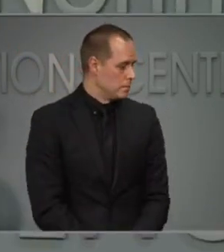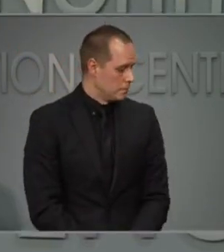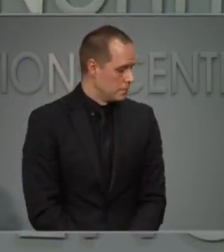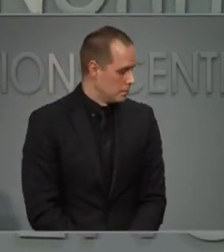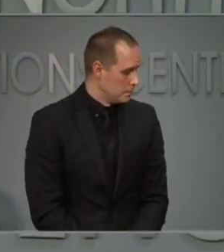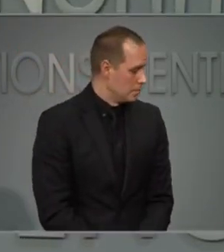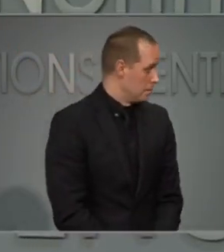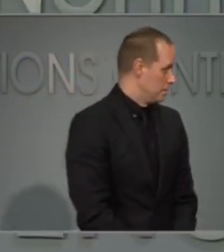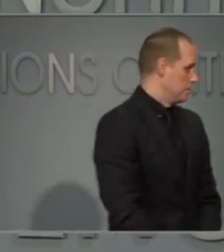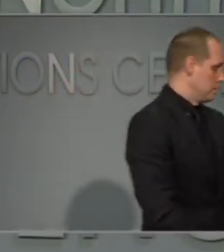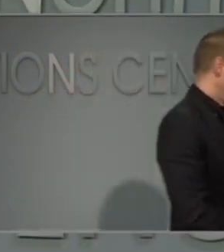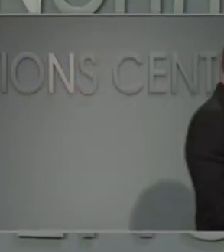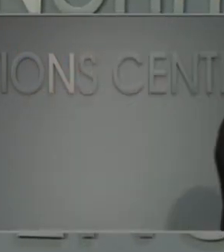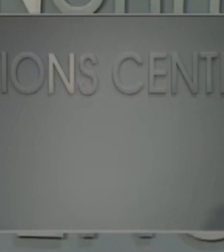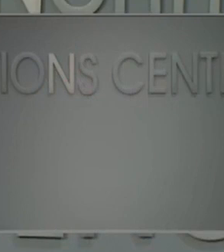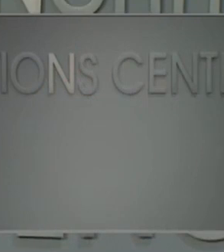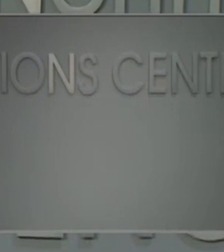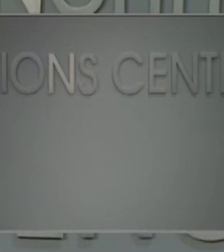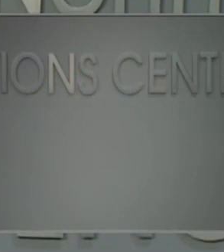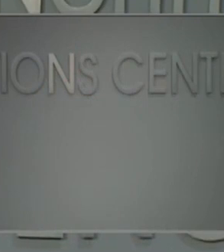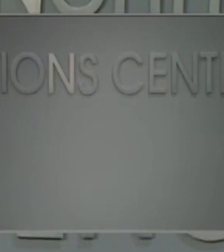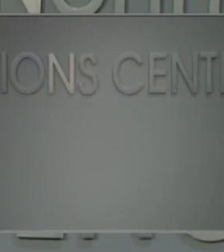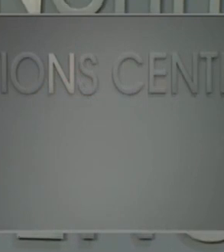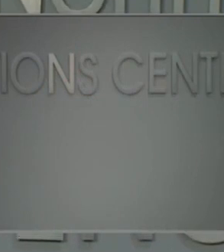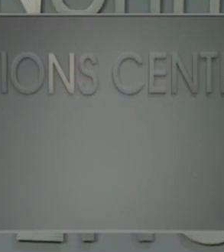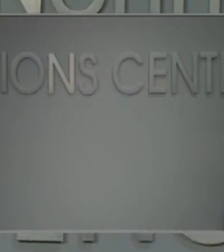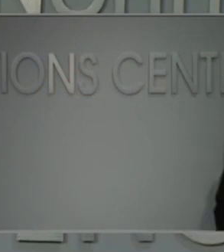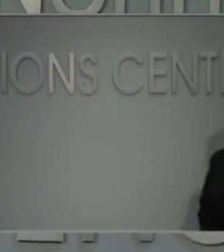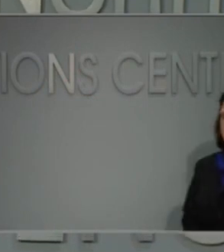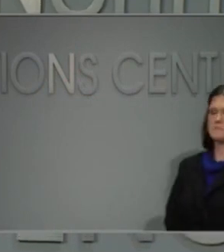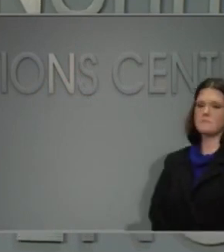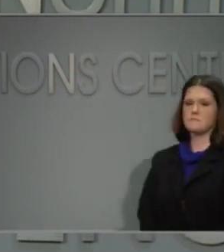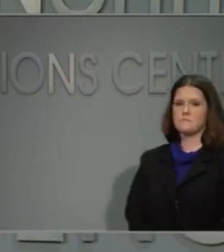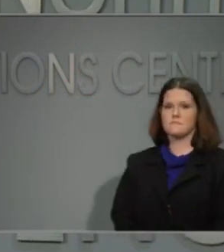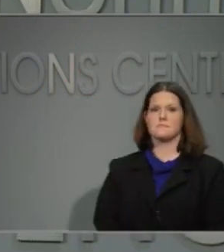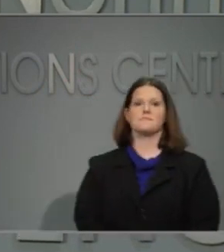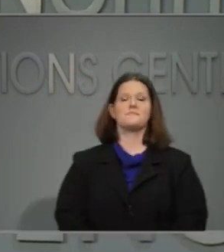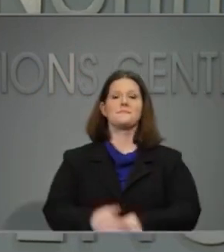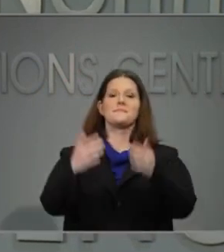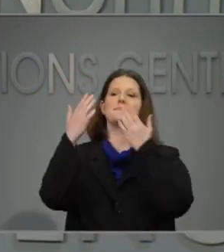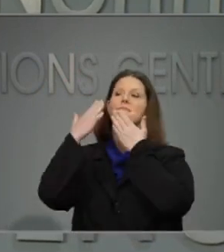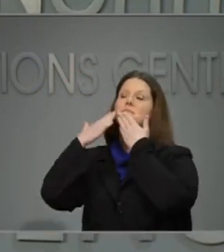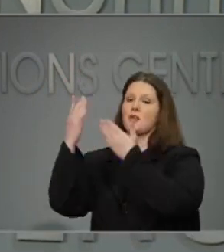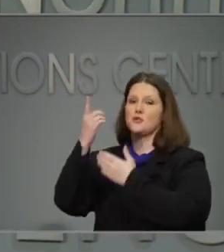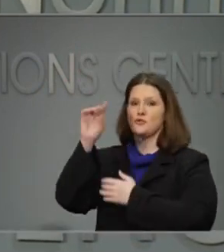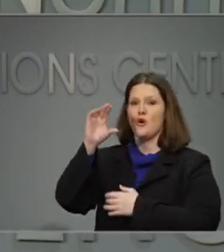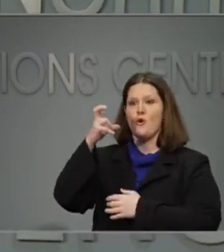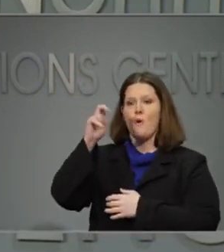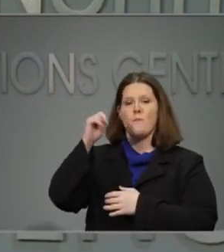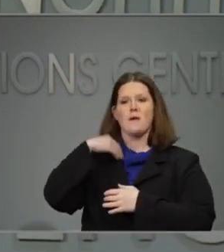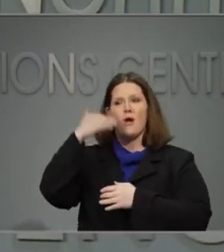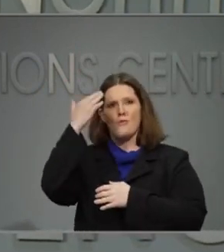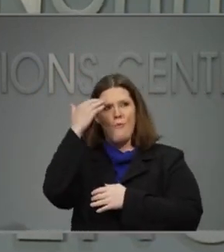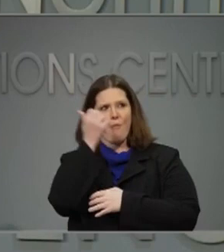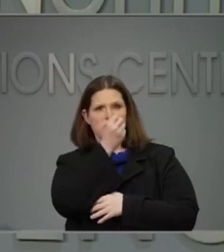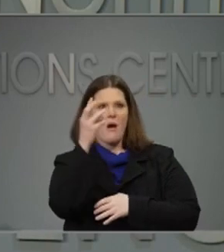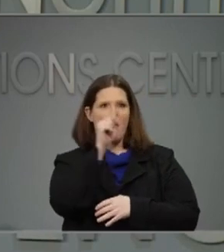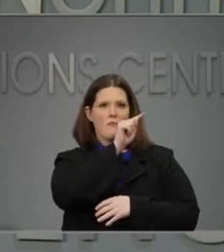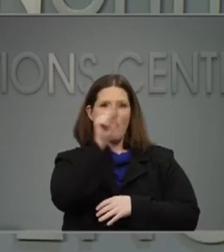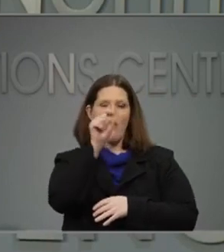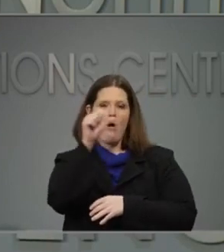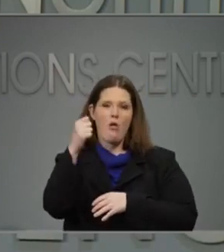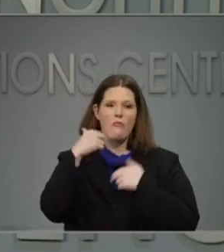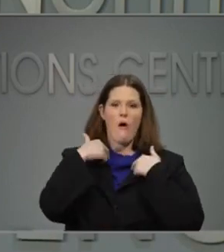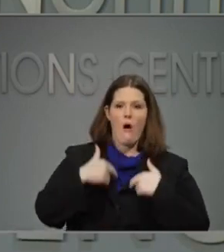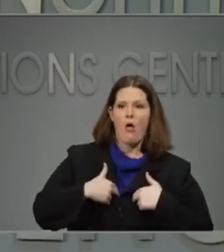Thank you, Dr. Cohen, and I know a lot of other health and human service secretaries and governors across the country feel the same way